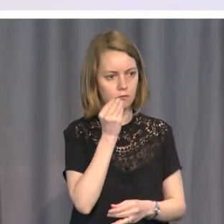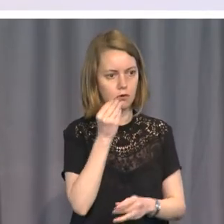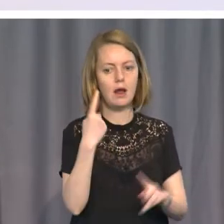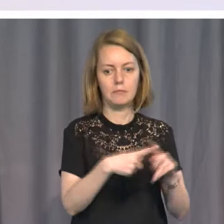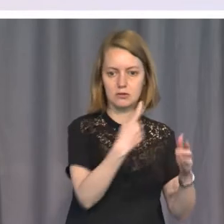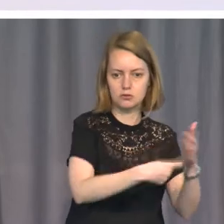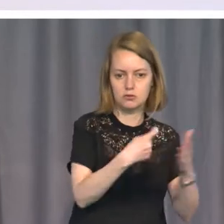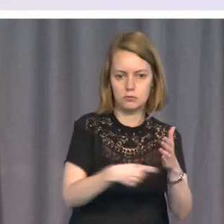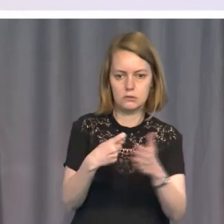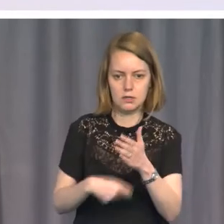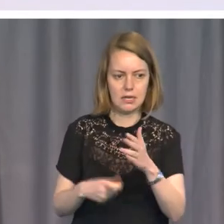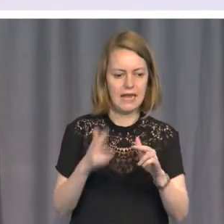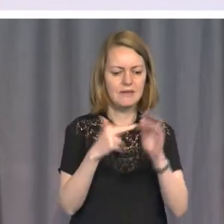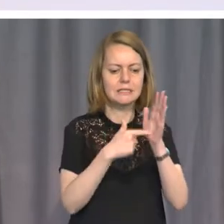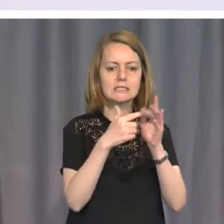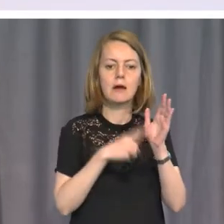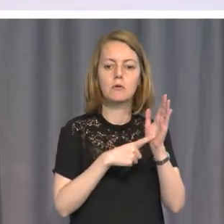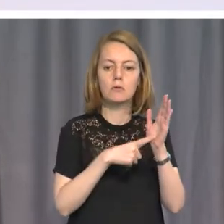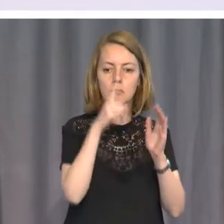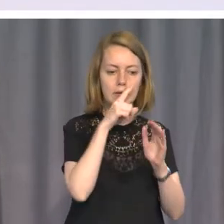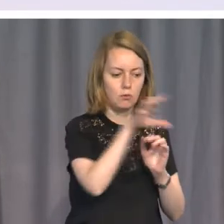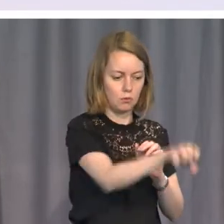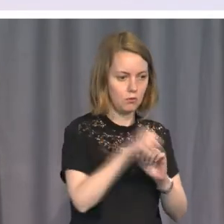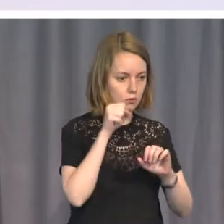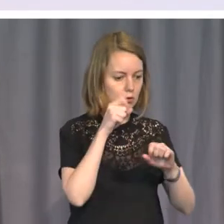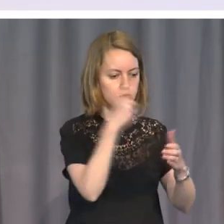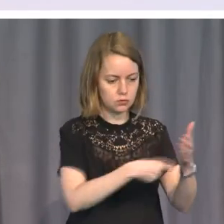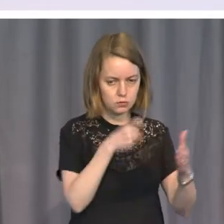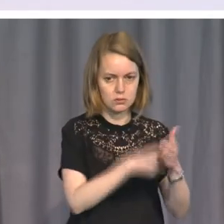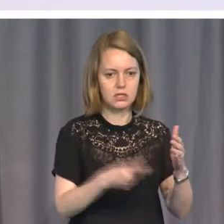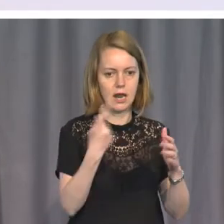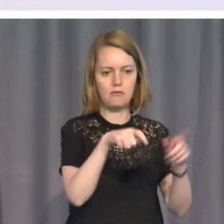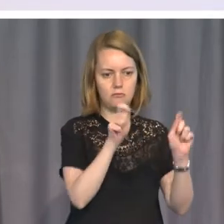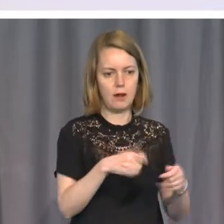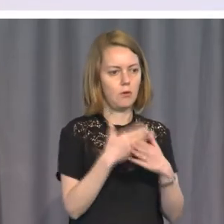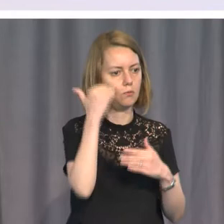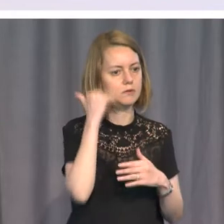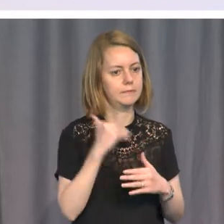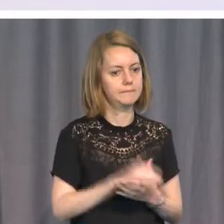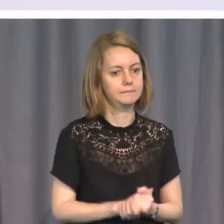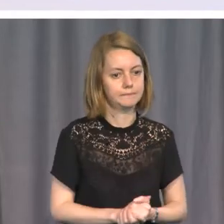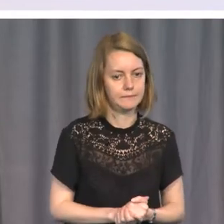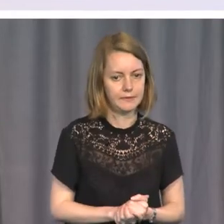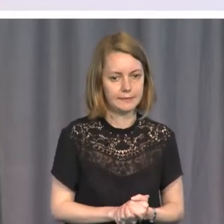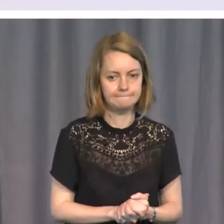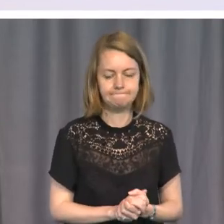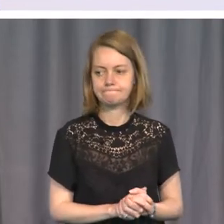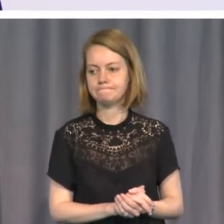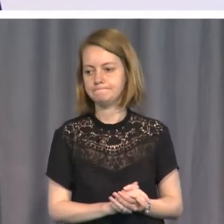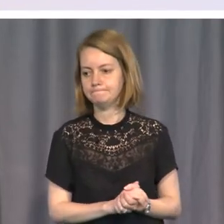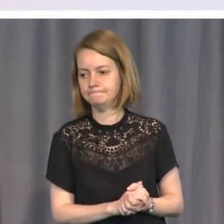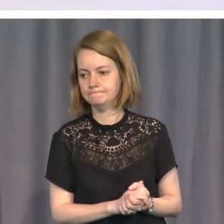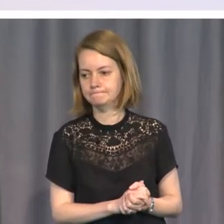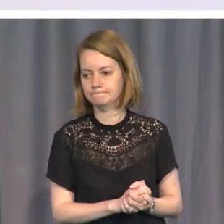captured Tamil soldiers and raping civilian women. It had harsh words for the tigers, too,